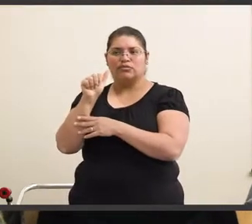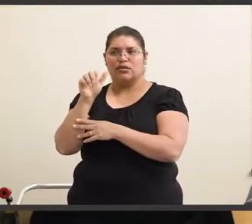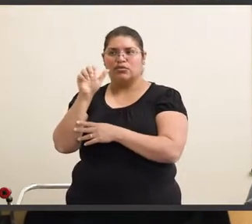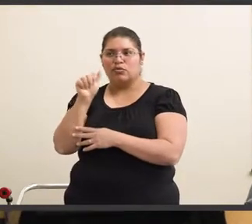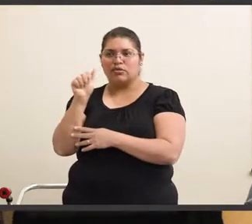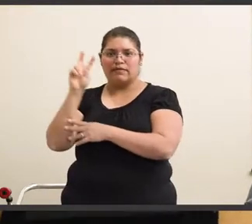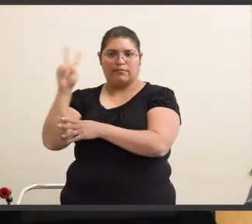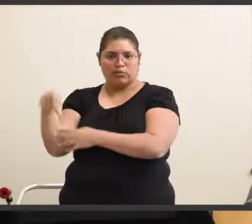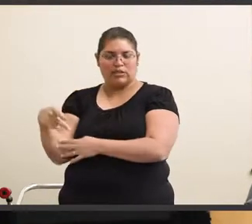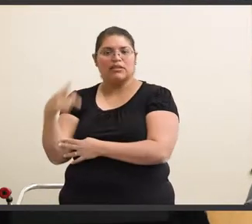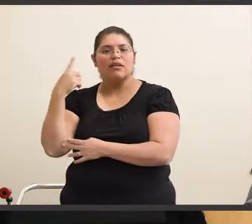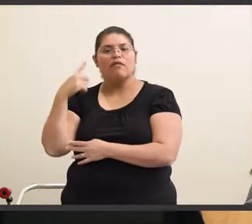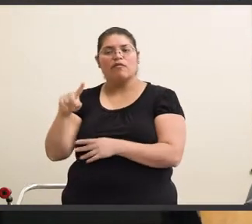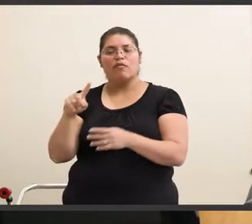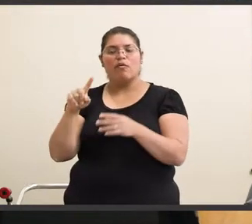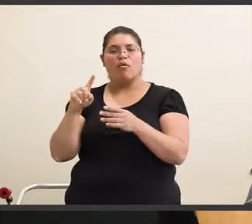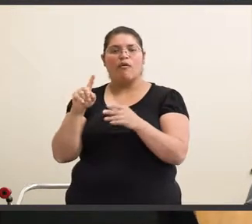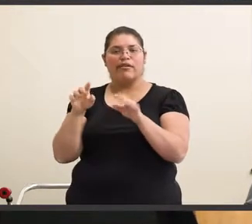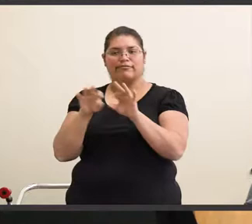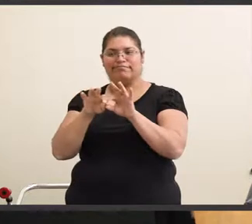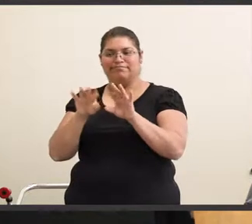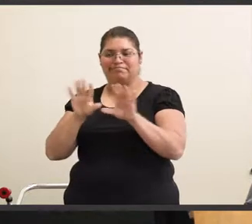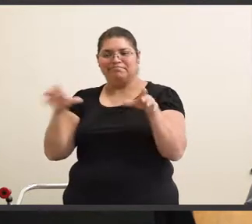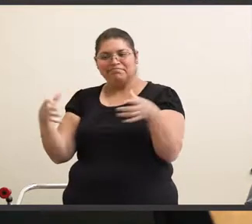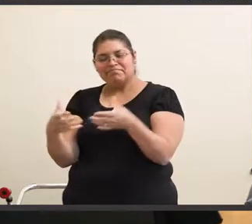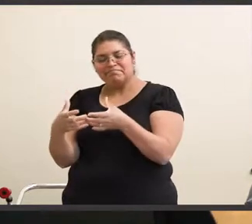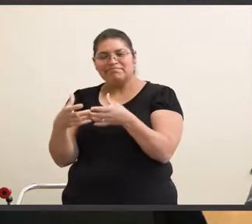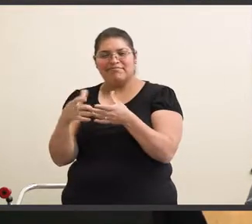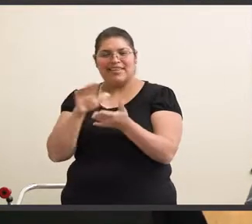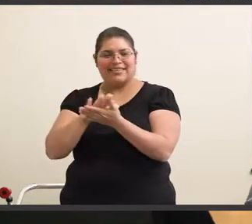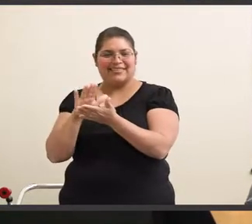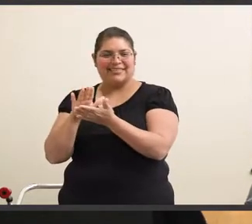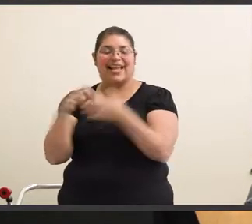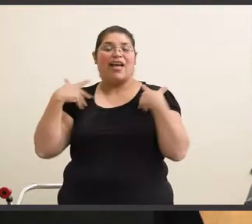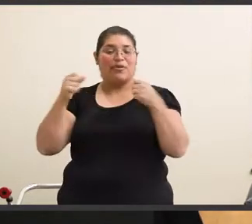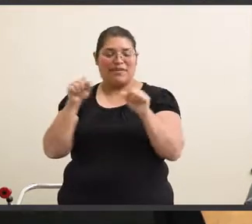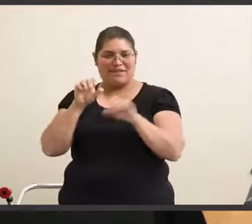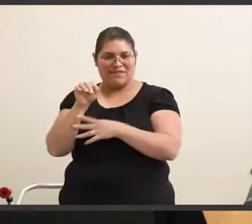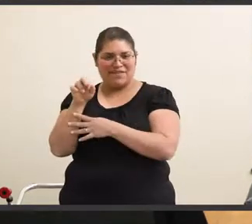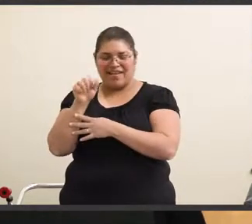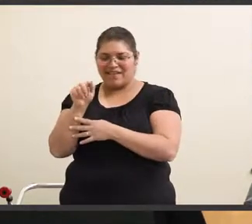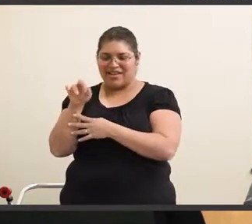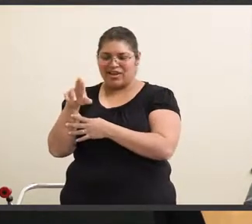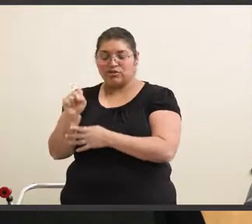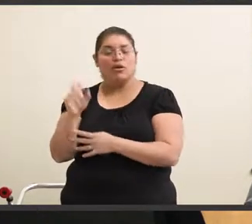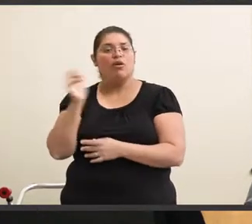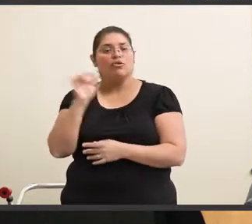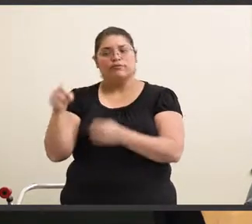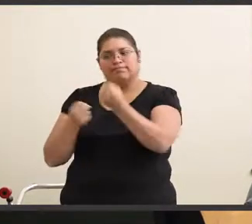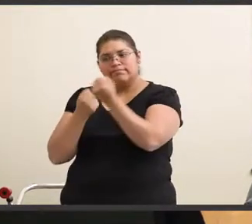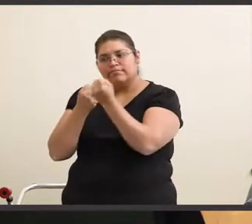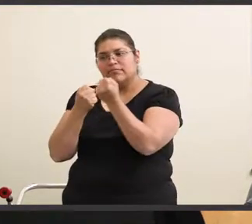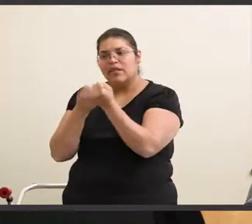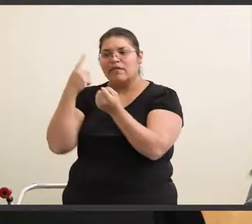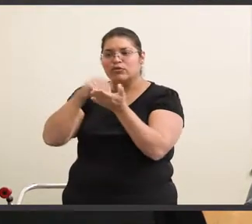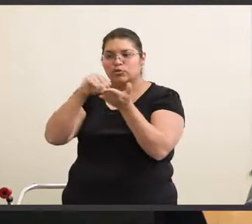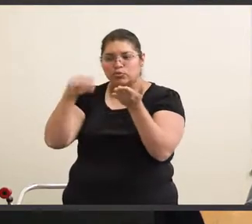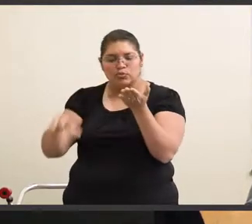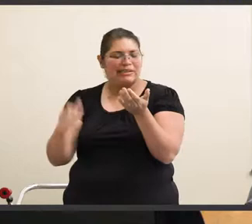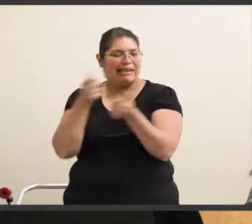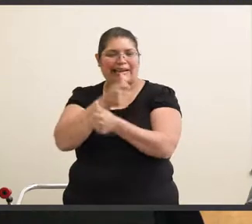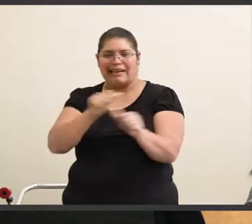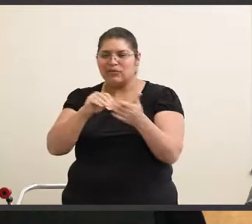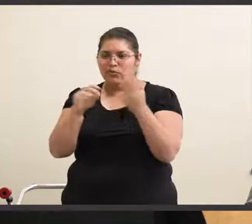of Health Affairs. That's a long title. He's also an advocate for students and all persons with